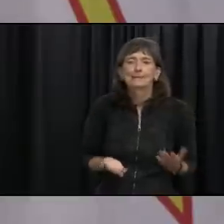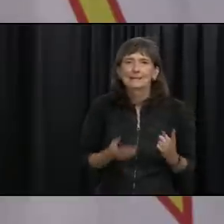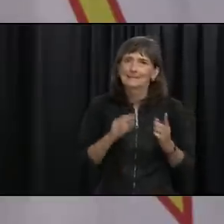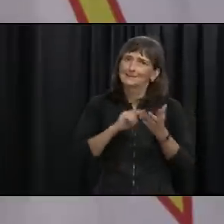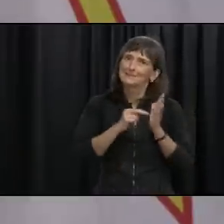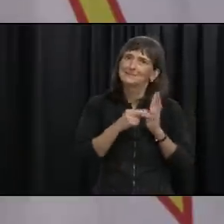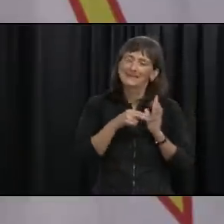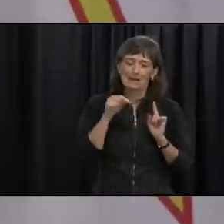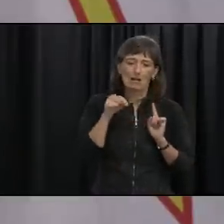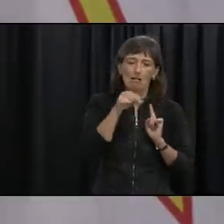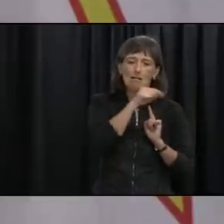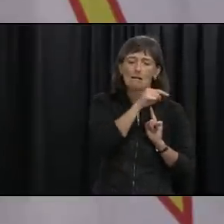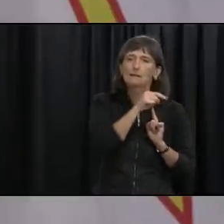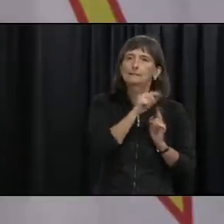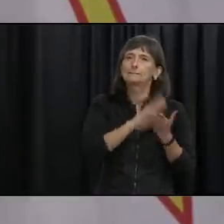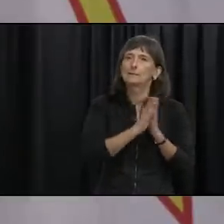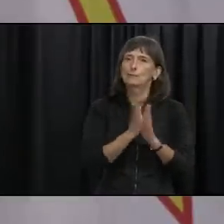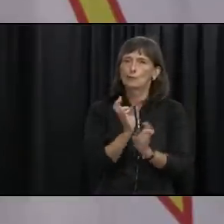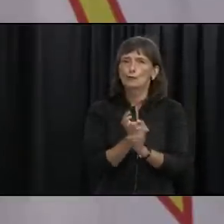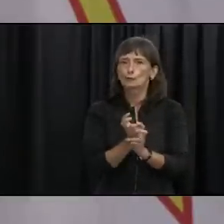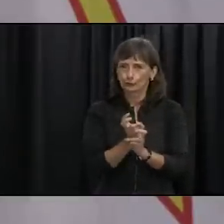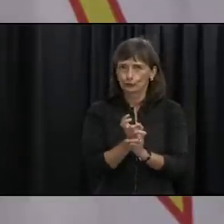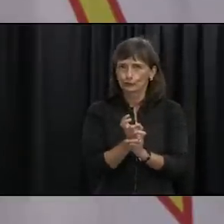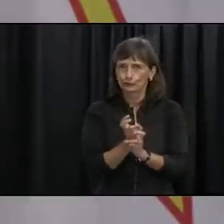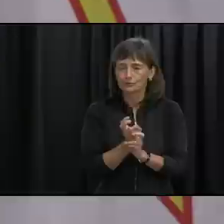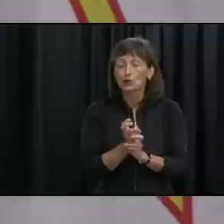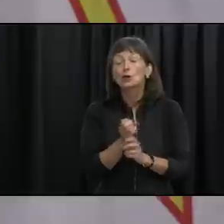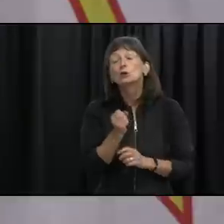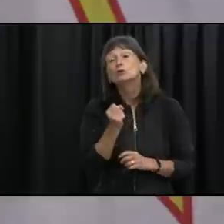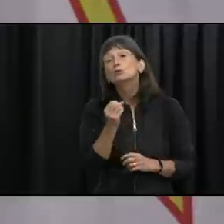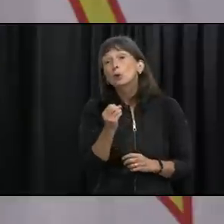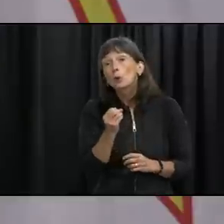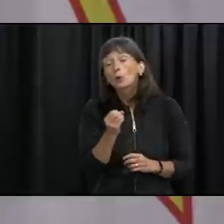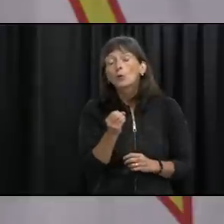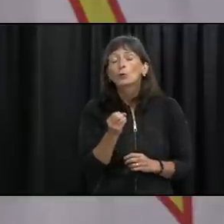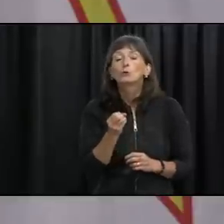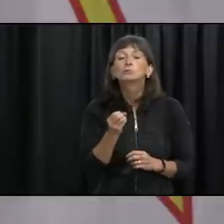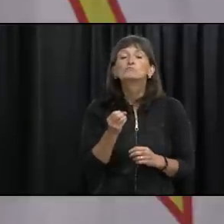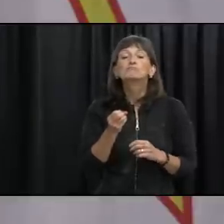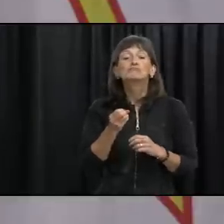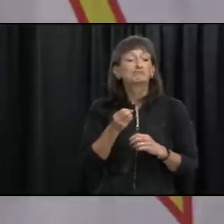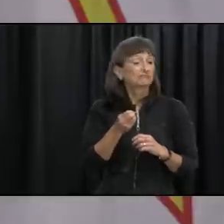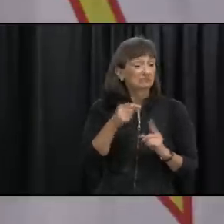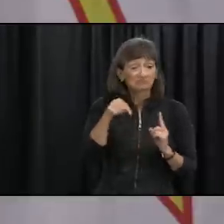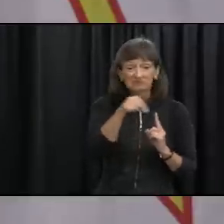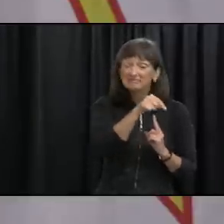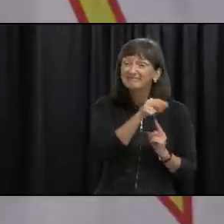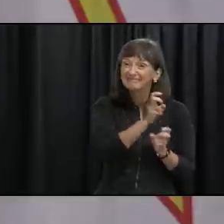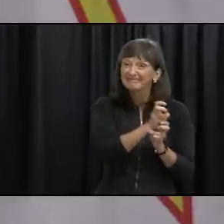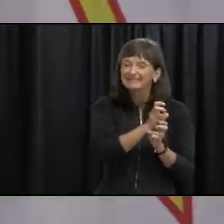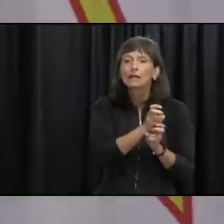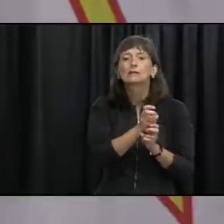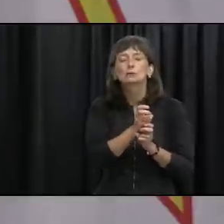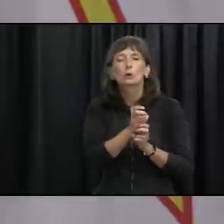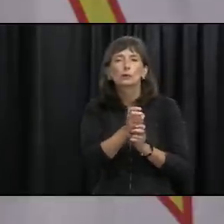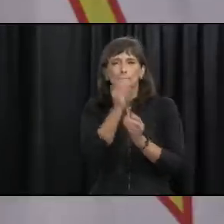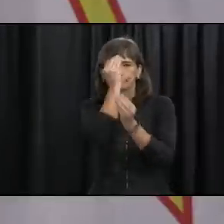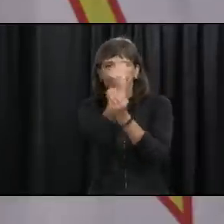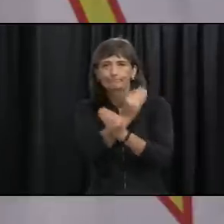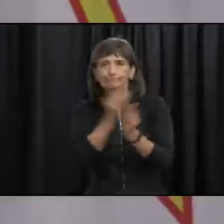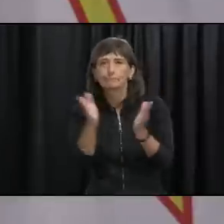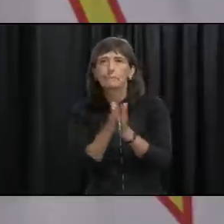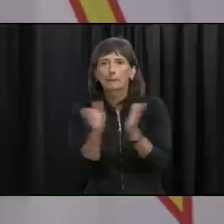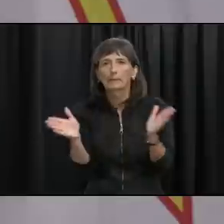tracing that we rely on so in instead what what we do do is um we send out a public general public message